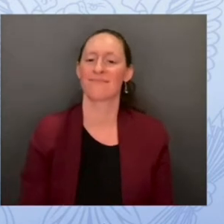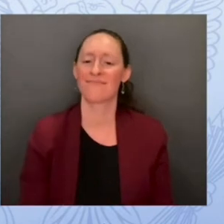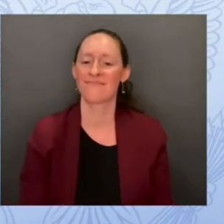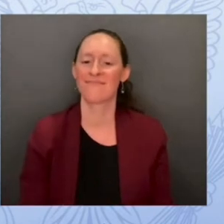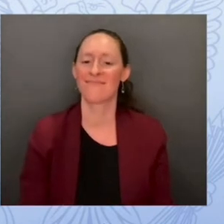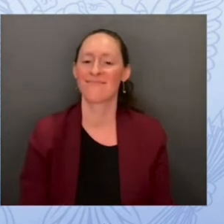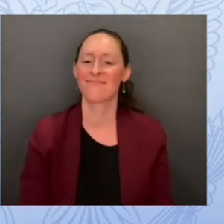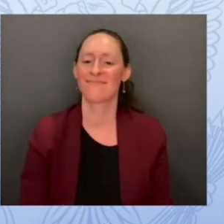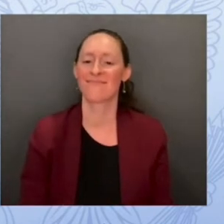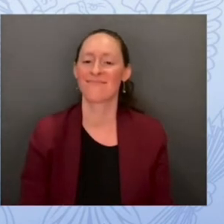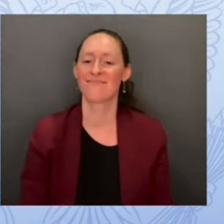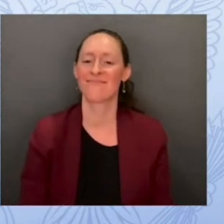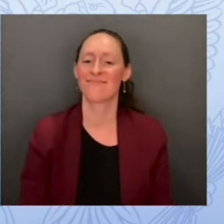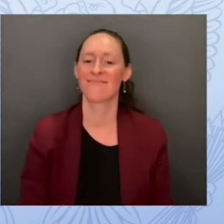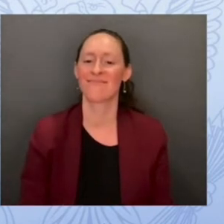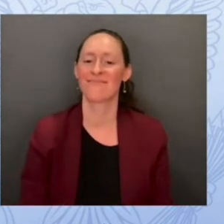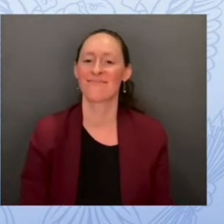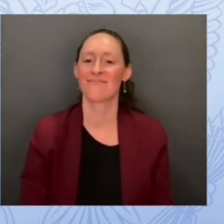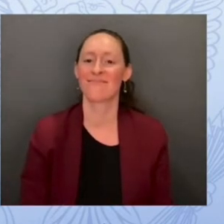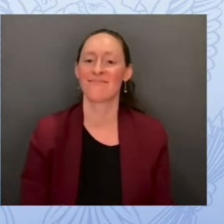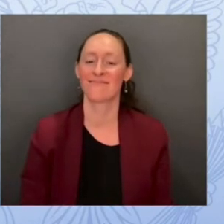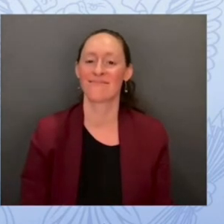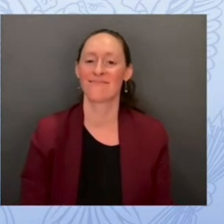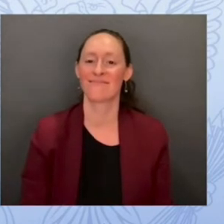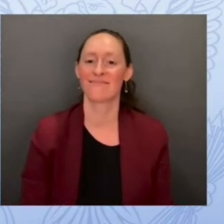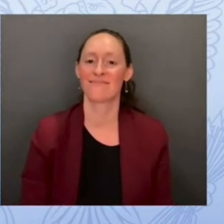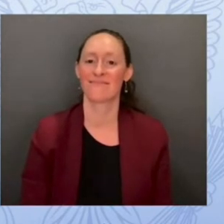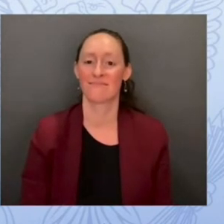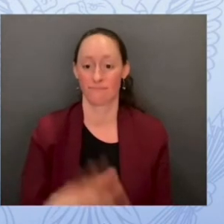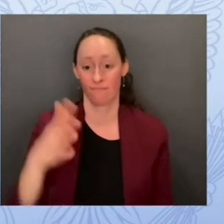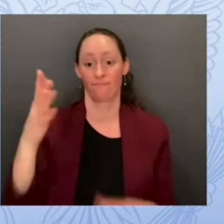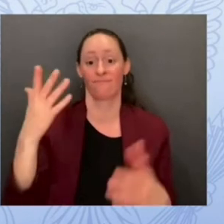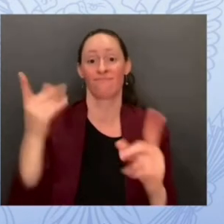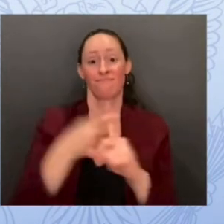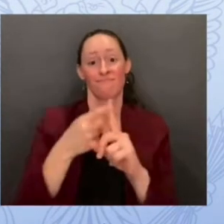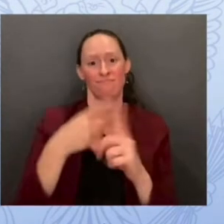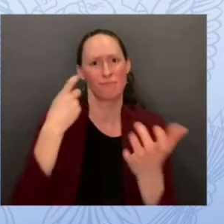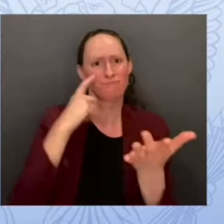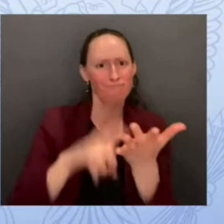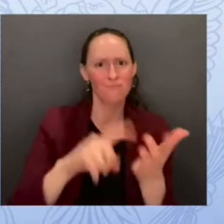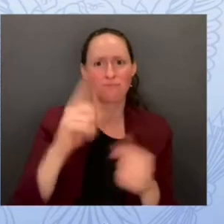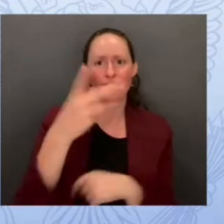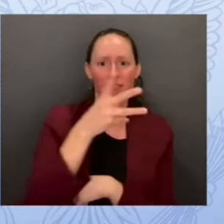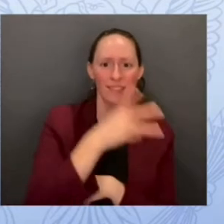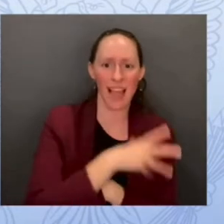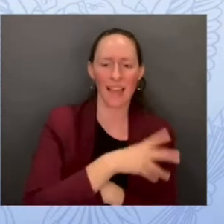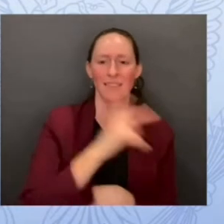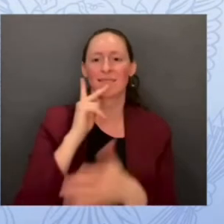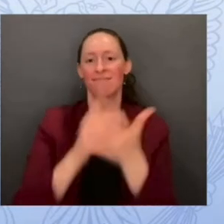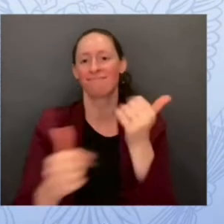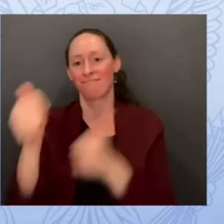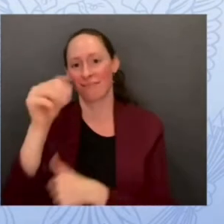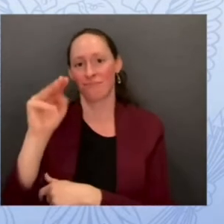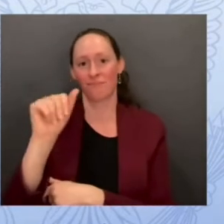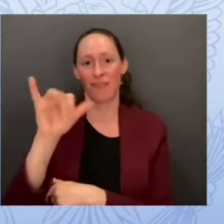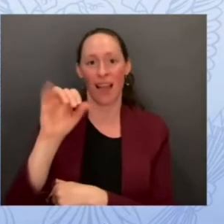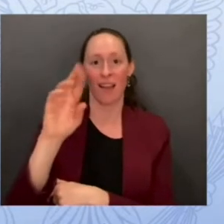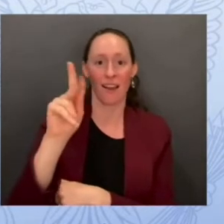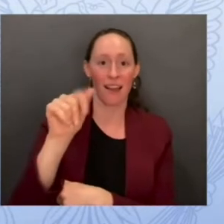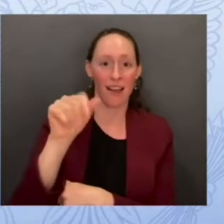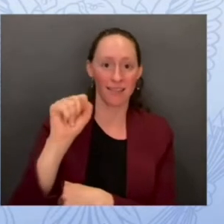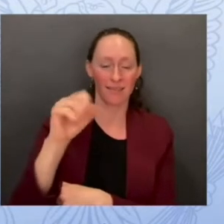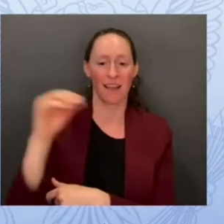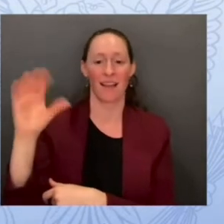for to first lady biden to secretaries cardona mioccas for having the foresight of arranging this at this event and